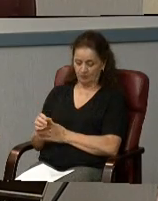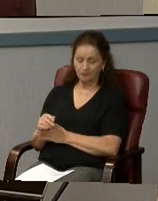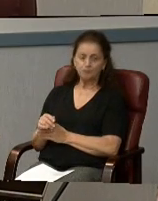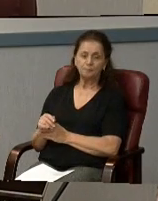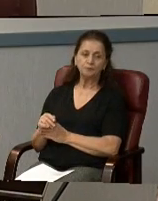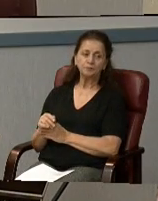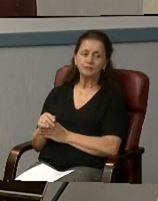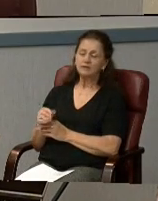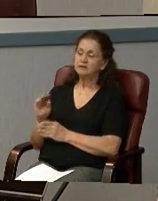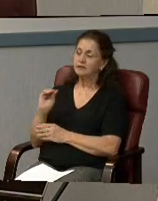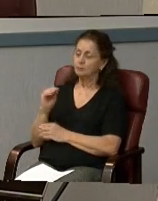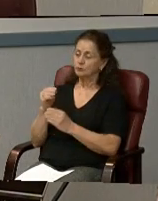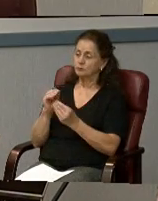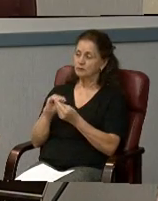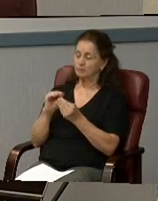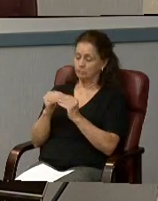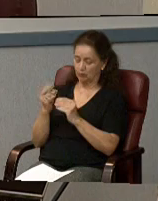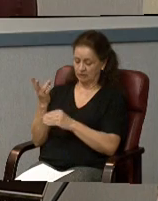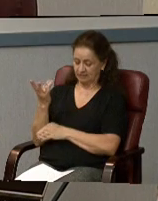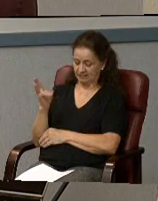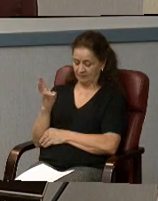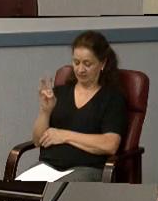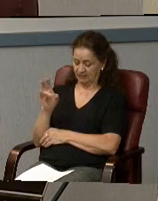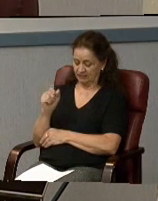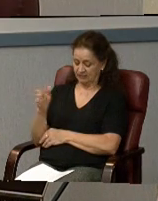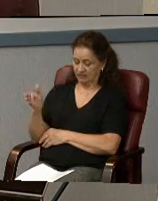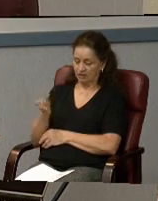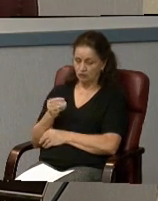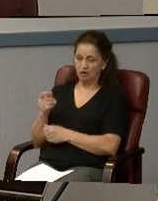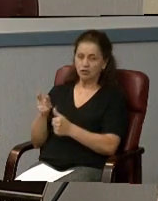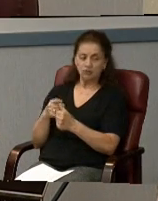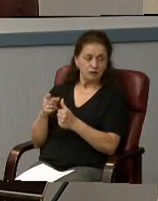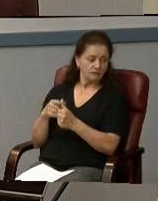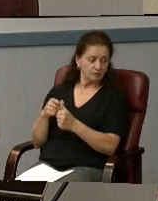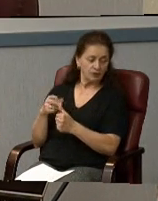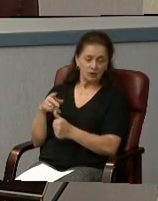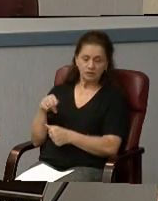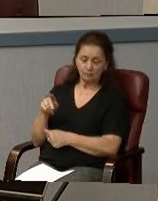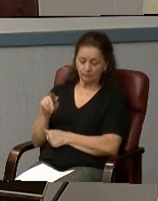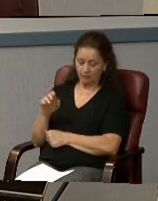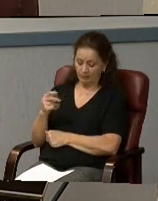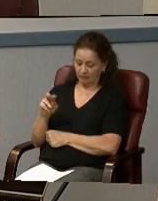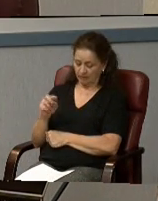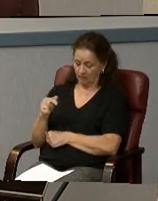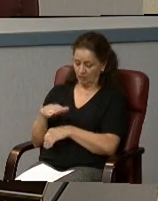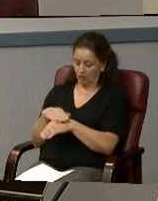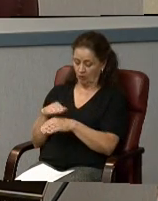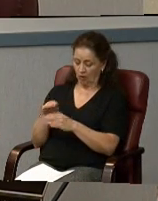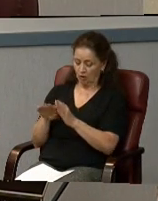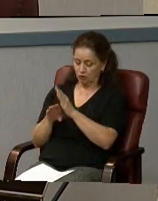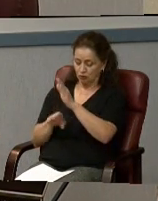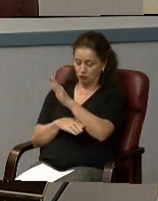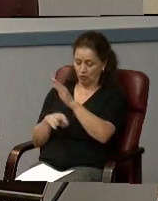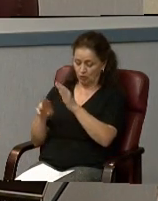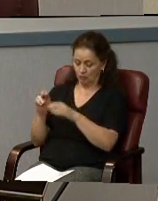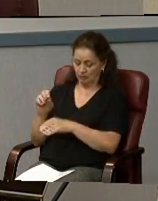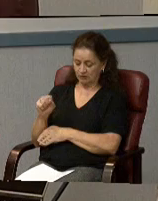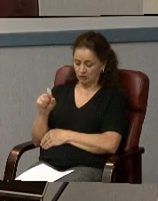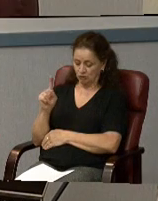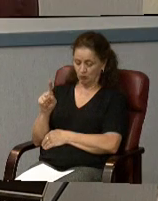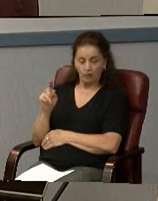Agenda item number 17 is the introduction and first public hearing on Charter Resolution number 156,